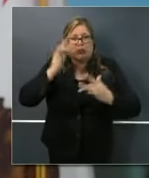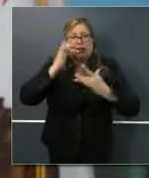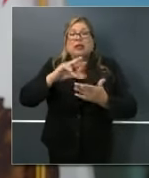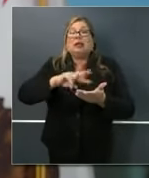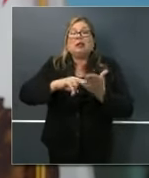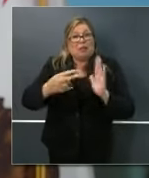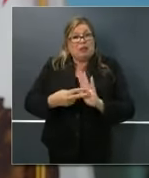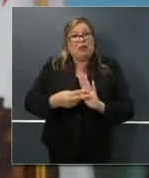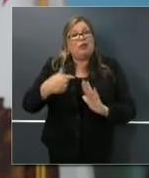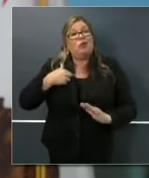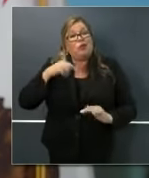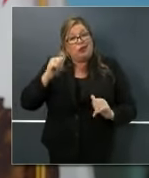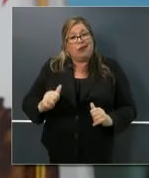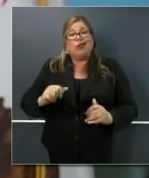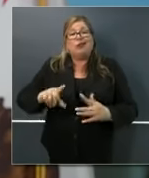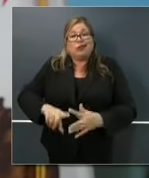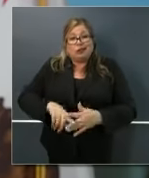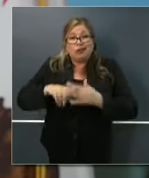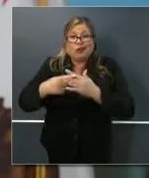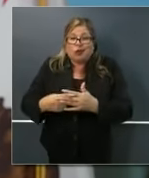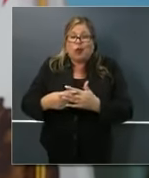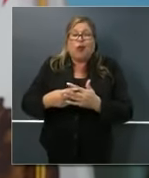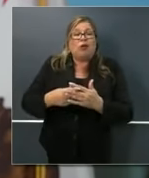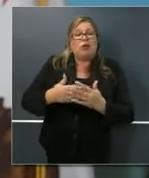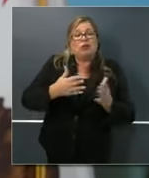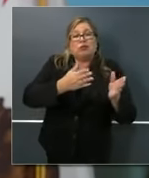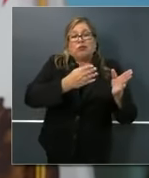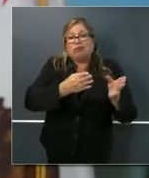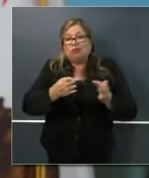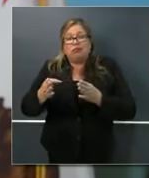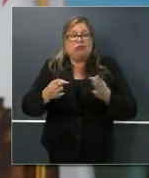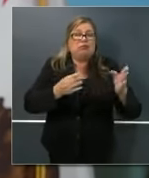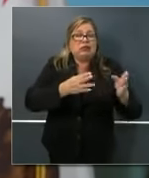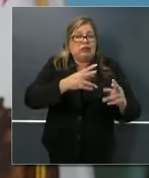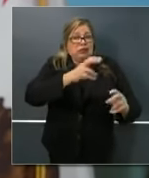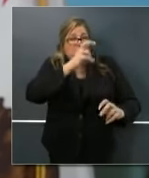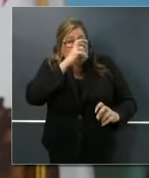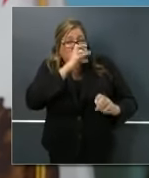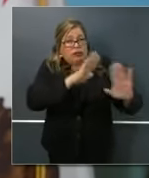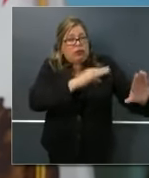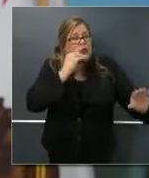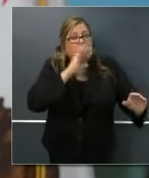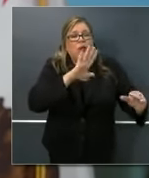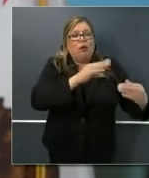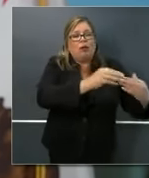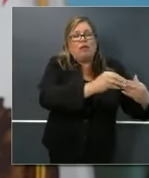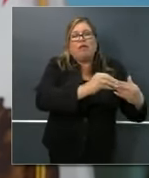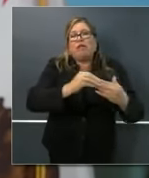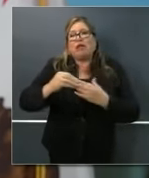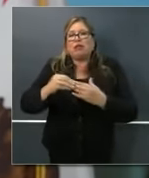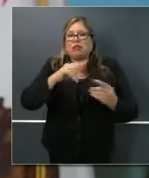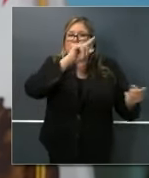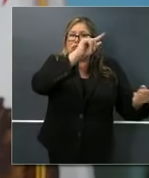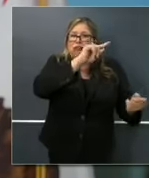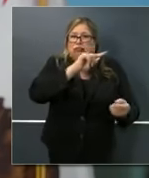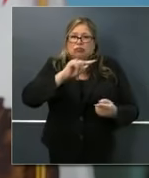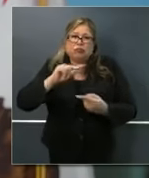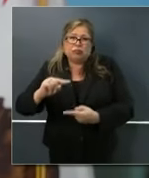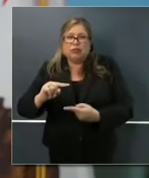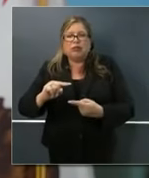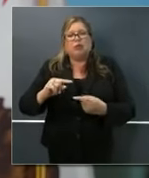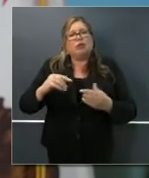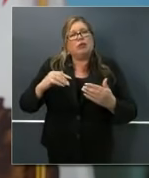begin the process of toggling back and forth in terms of looser and, in some cases, more restrictive protocols